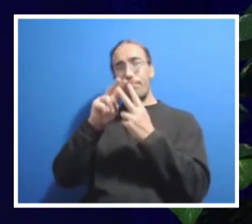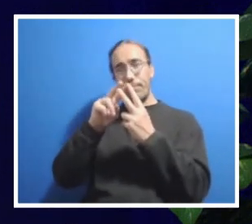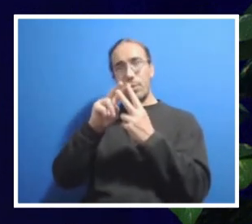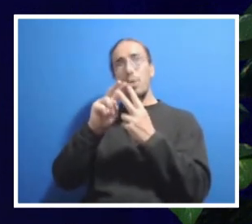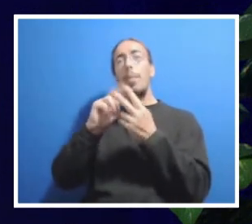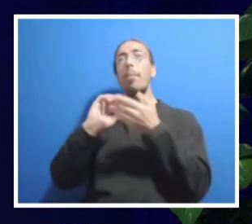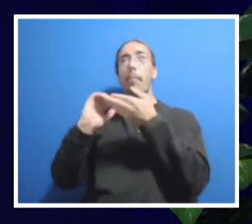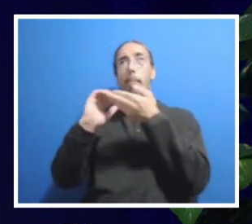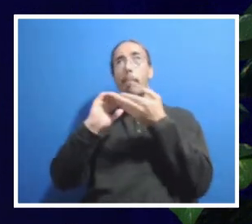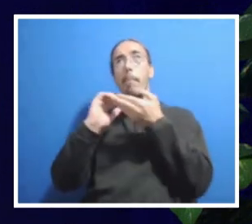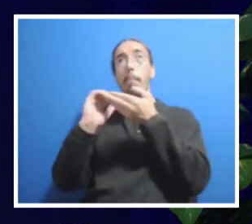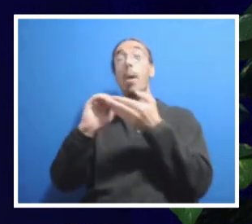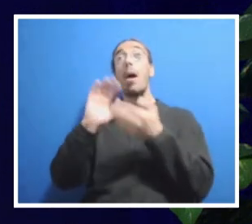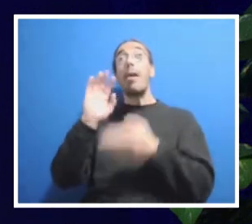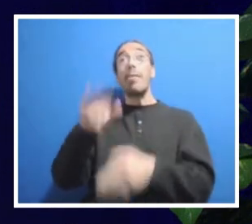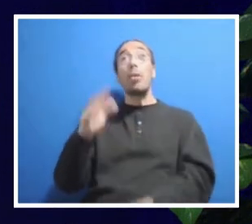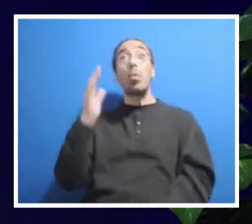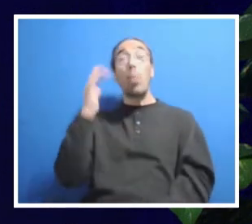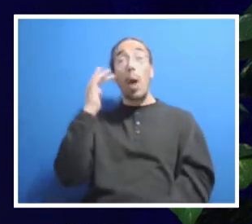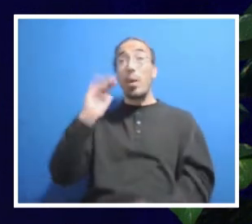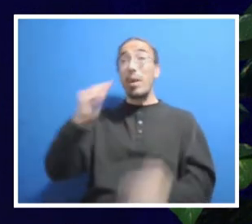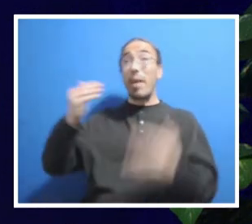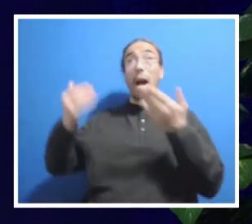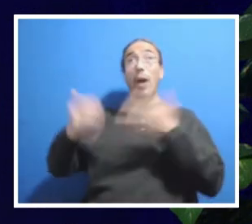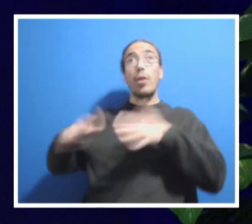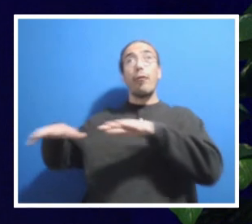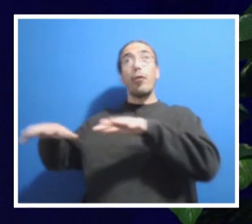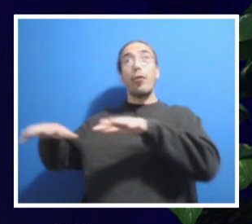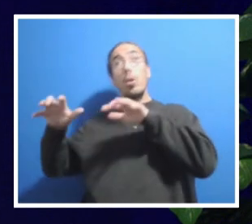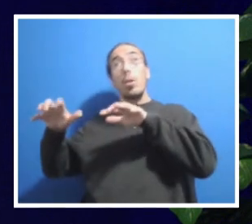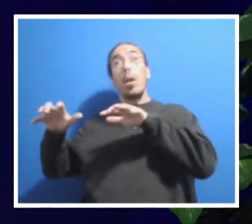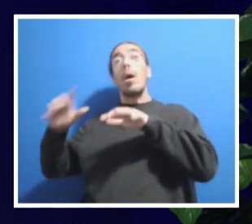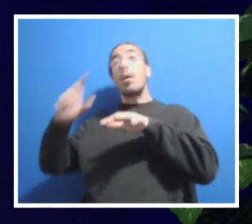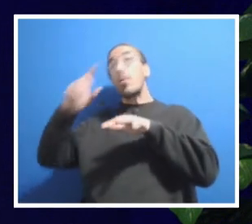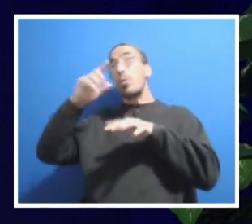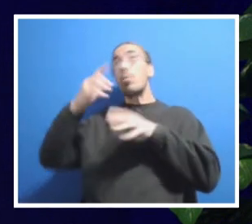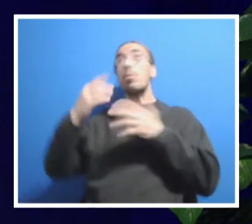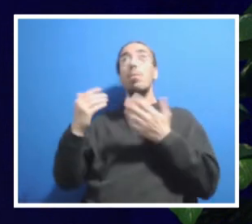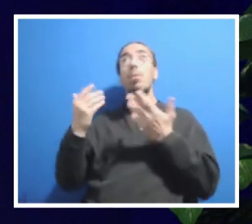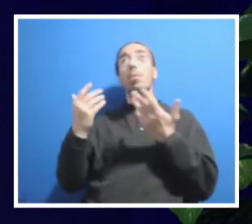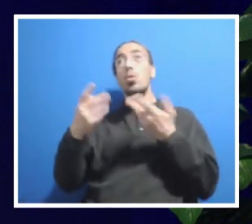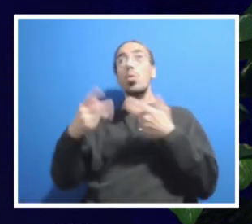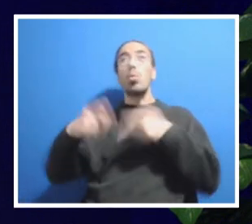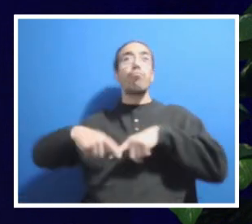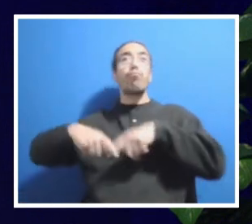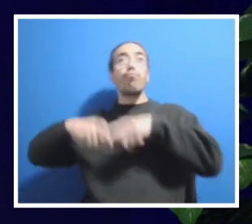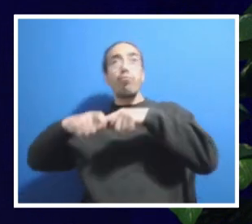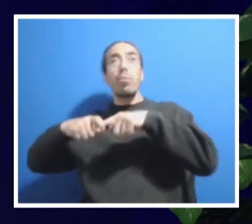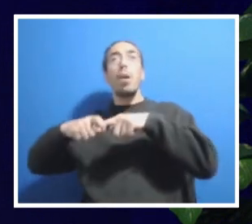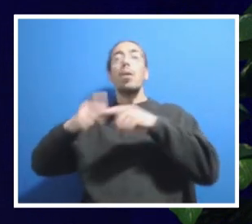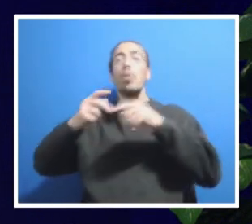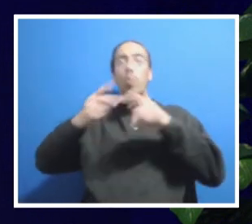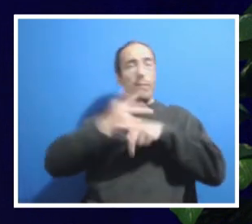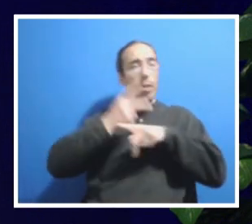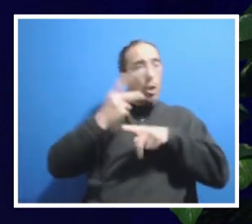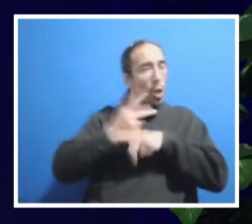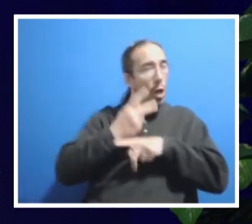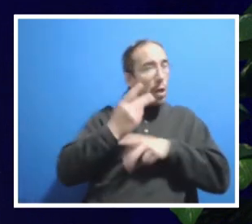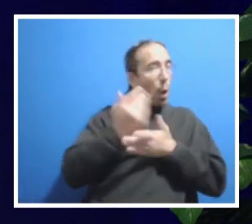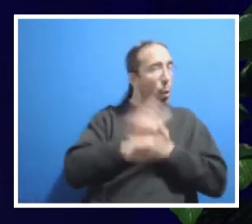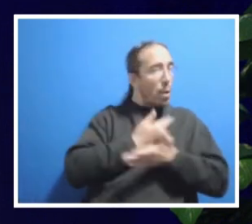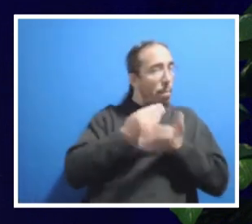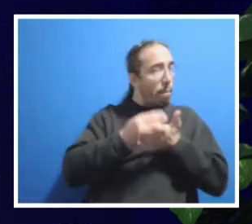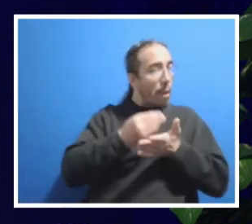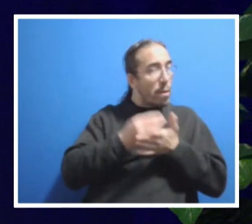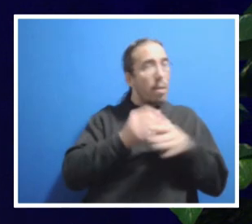did the strategic hiring freeze to give us some runway, to give us some breathing room as we figure out how to manage our expenses. And we're also